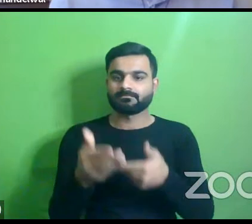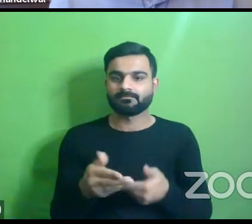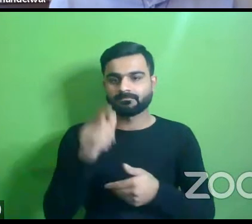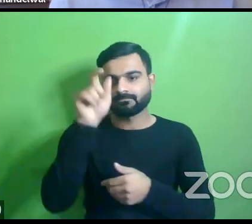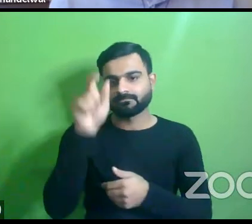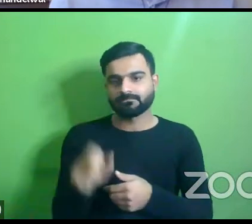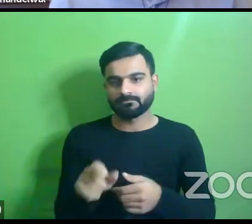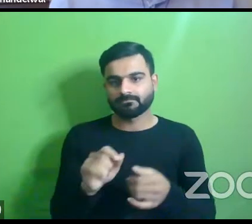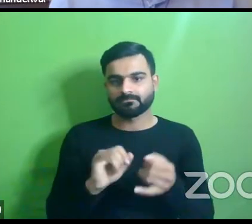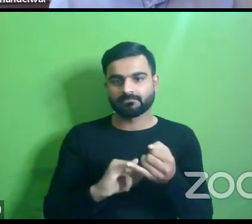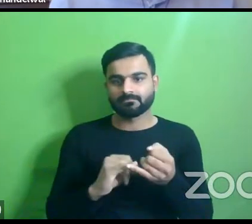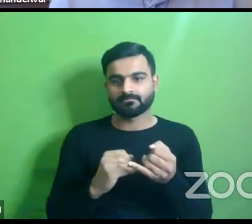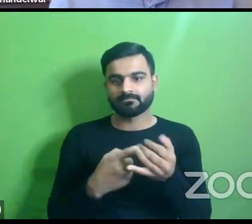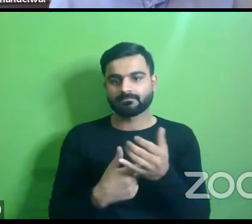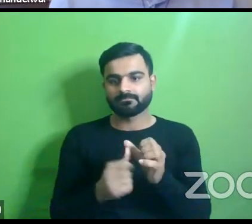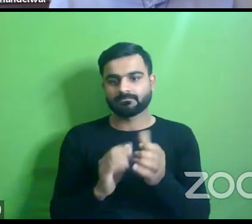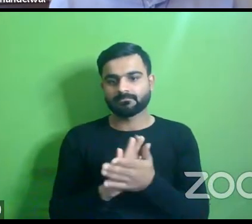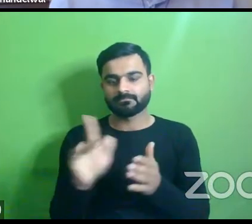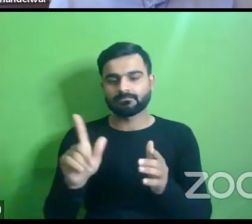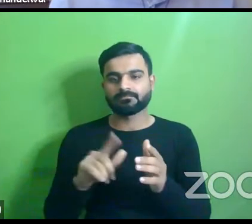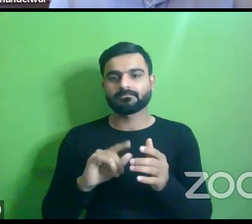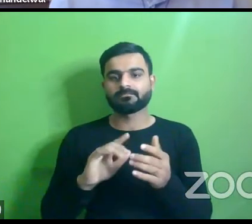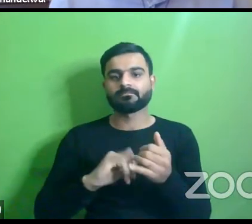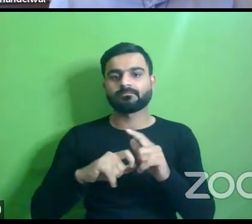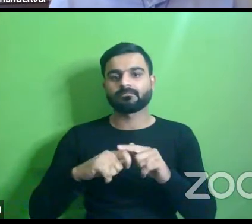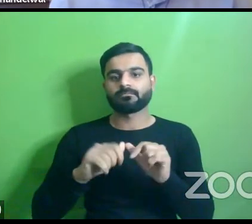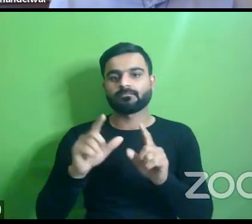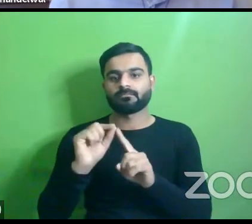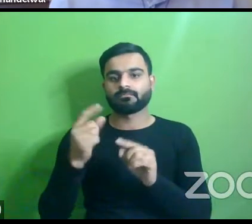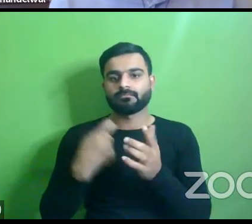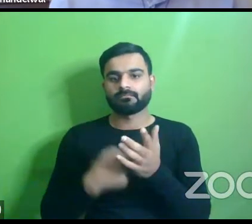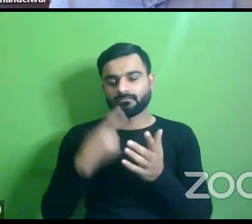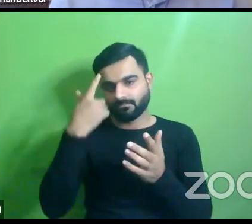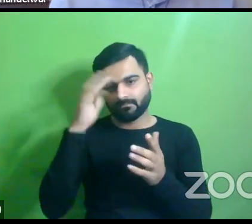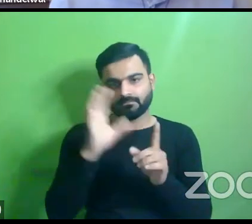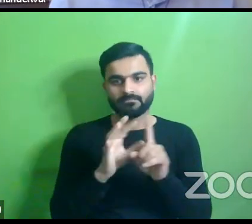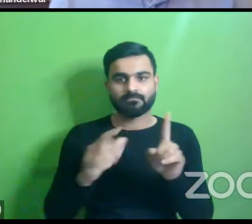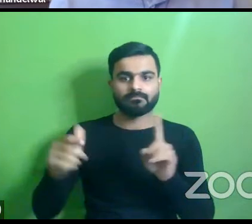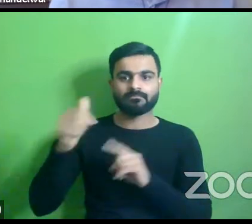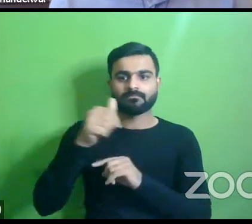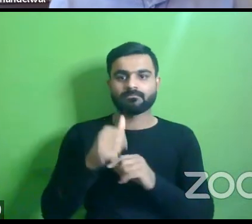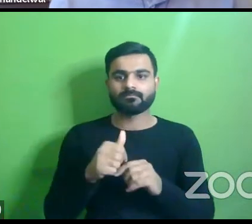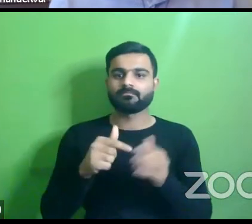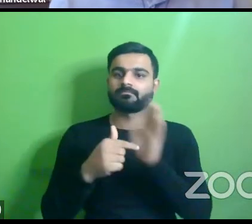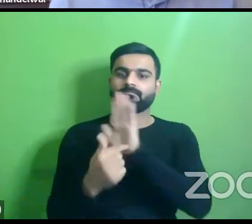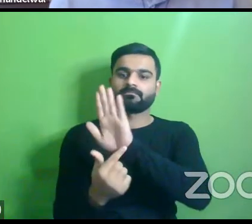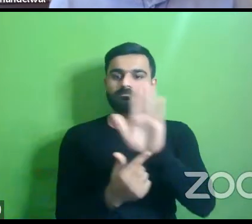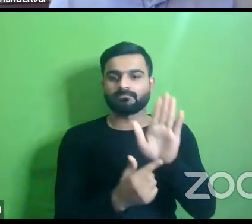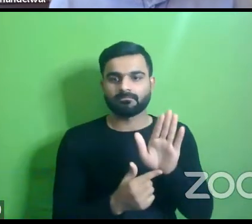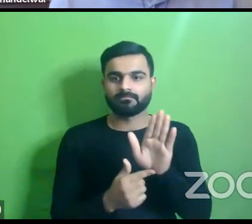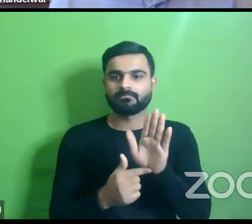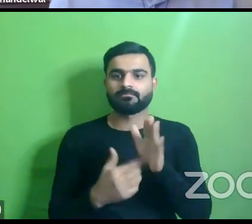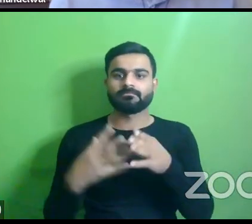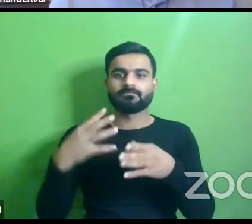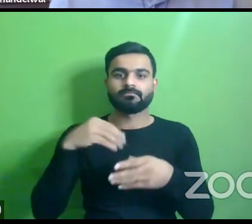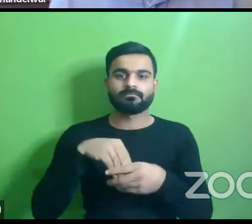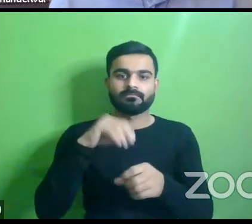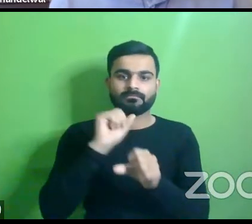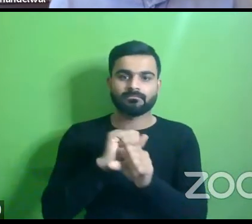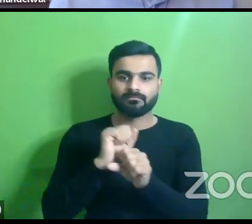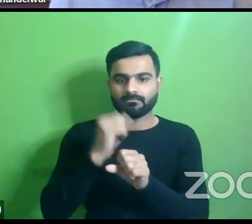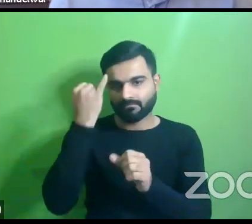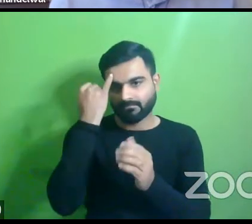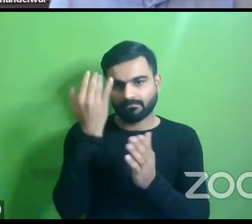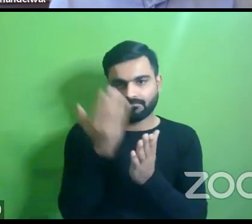shri rahul kapoor director smart city mission uh to give his um address uh and enrich us all with your thoughts